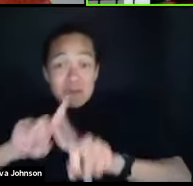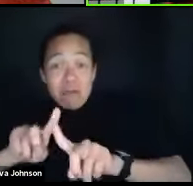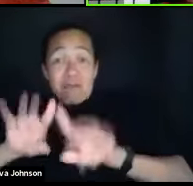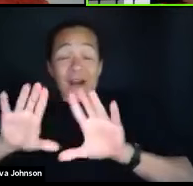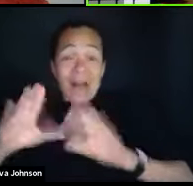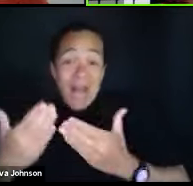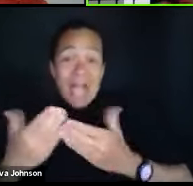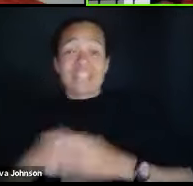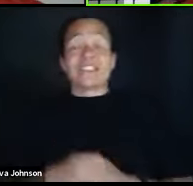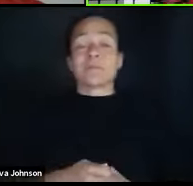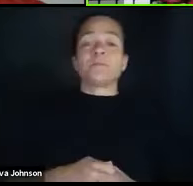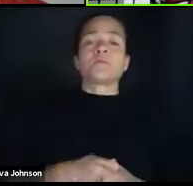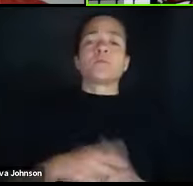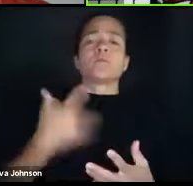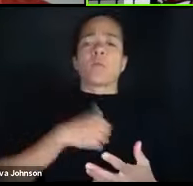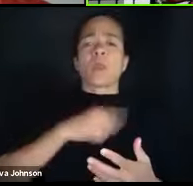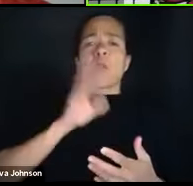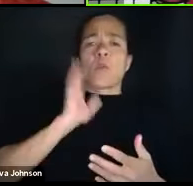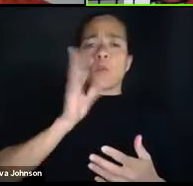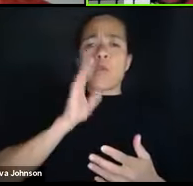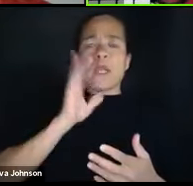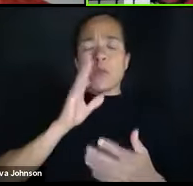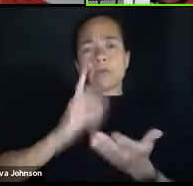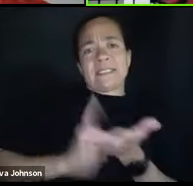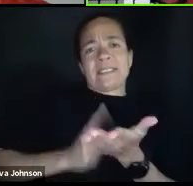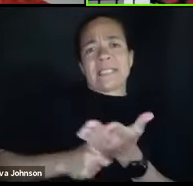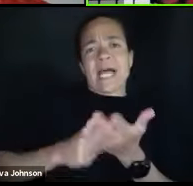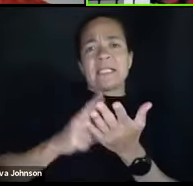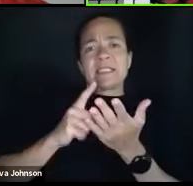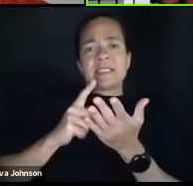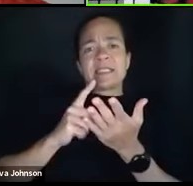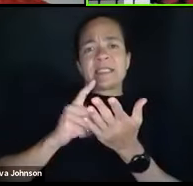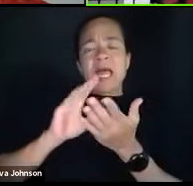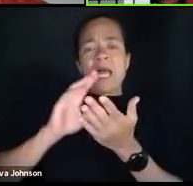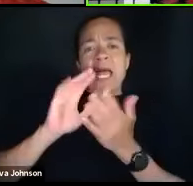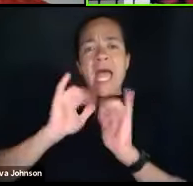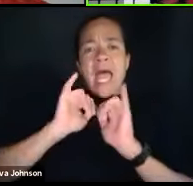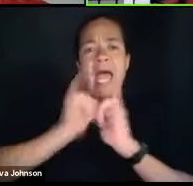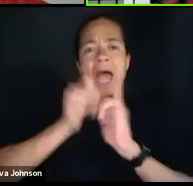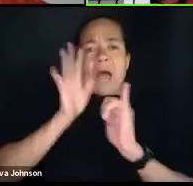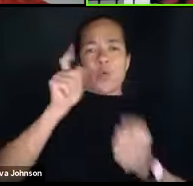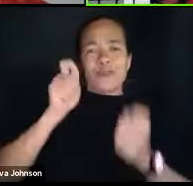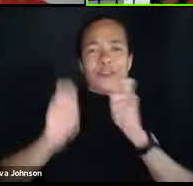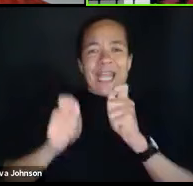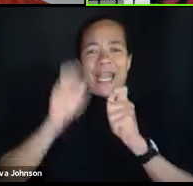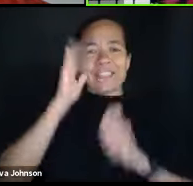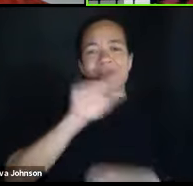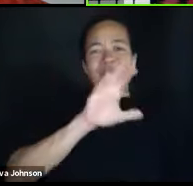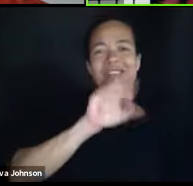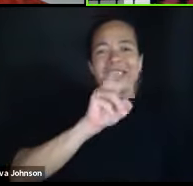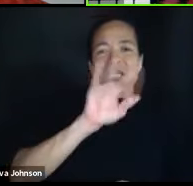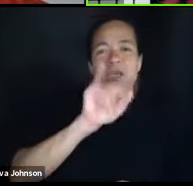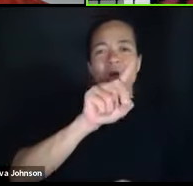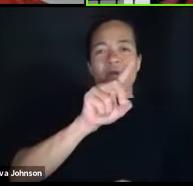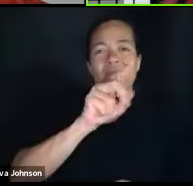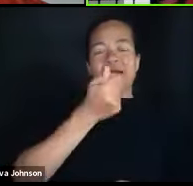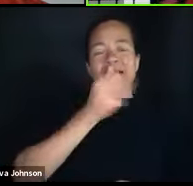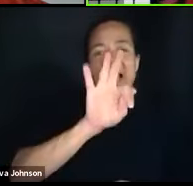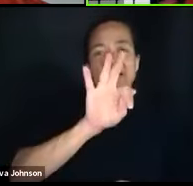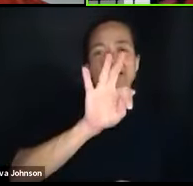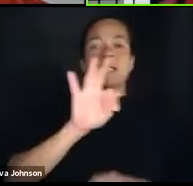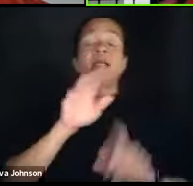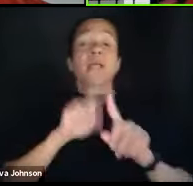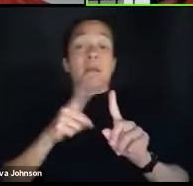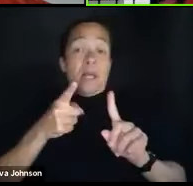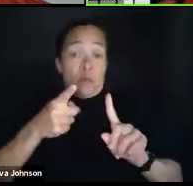Now we'll talk about how that's going to change a little bit with the COVID-19, uh, situation, but you being